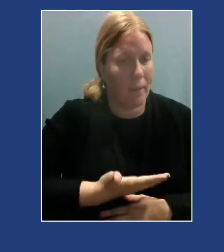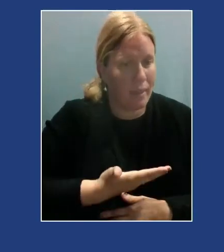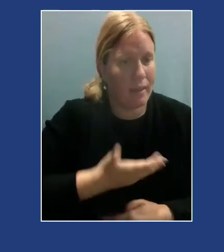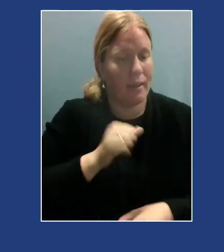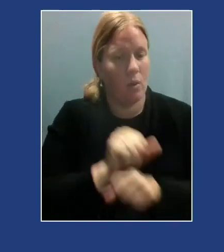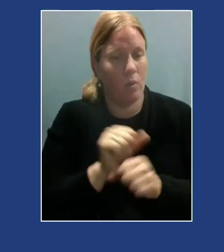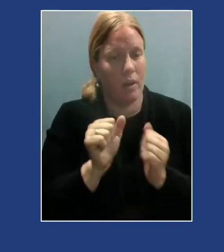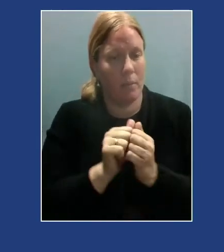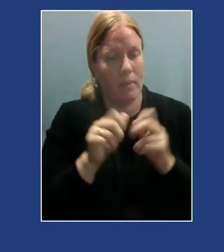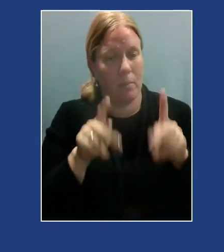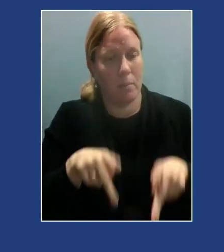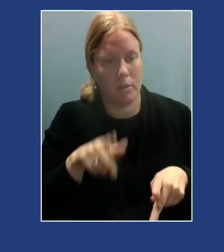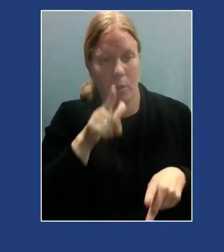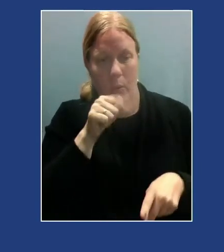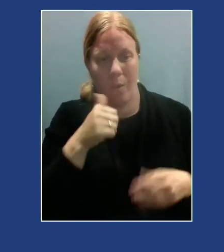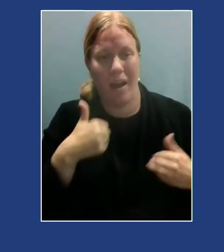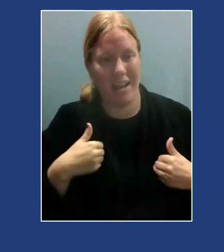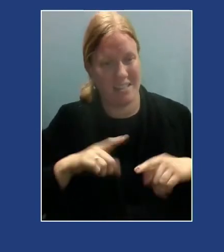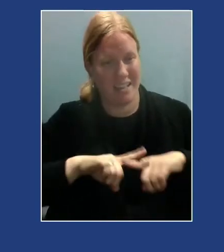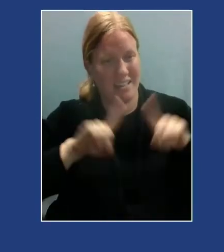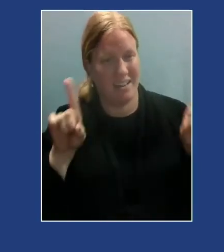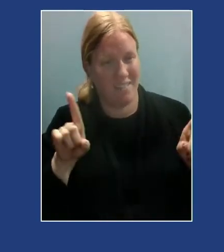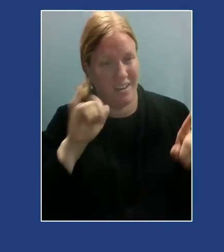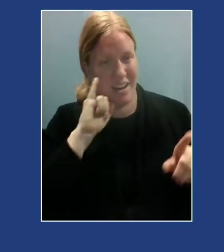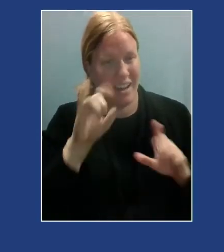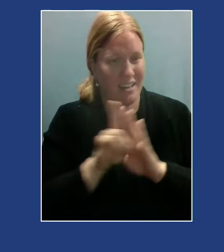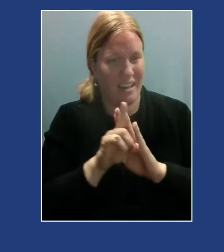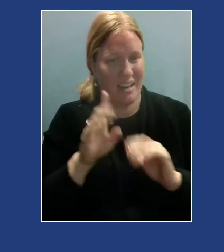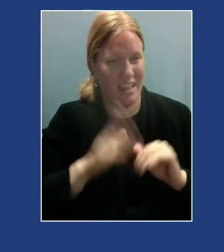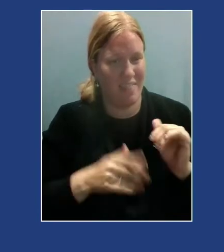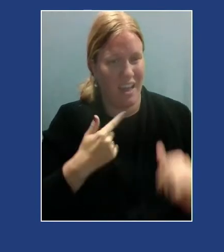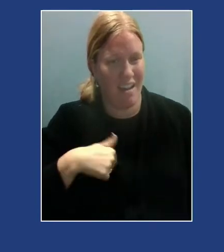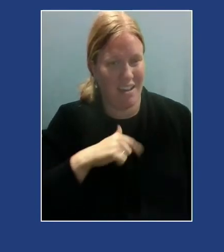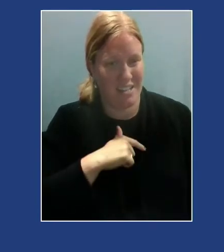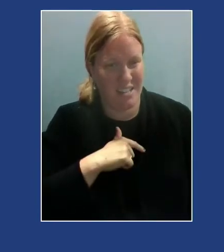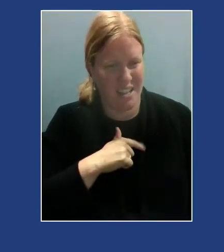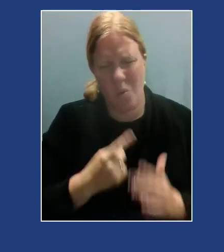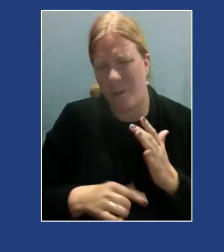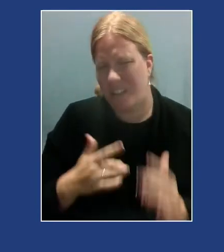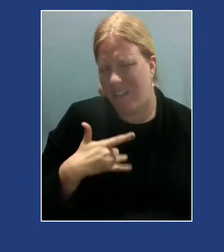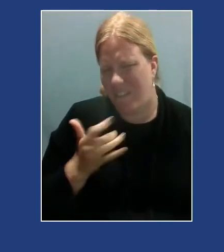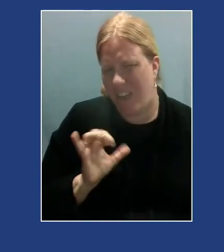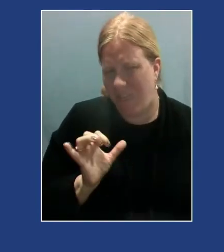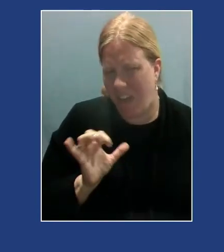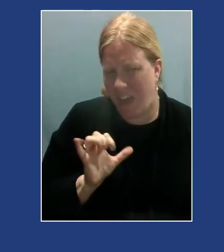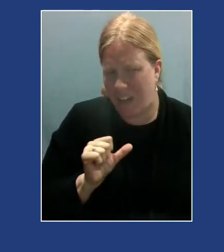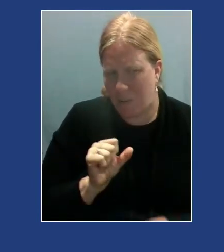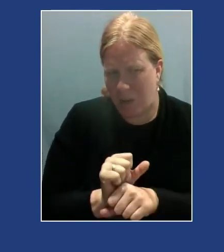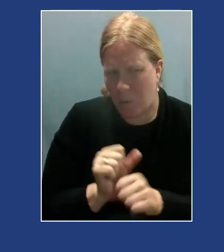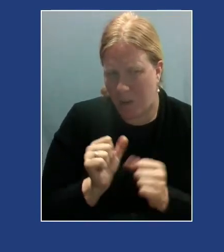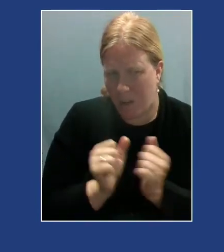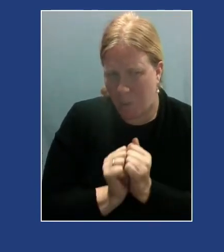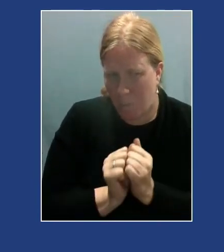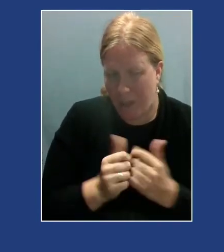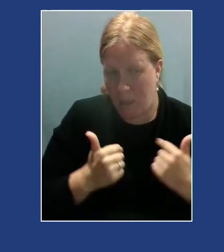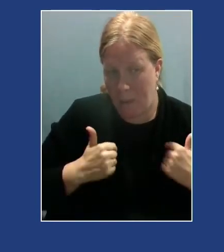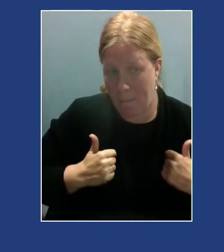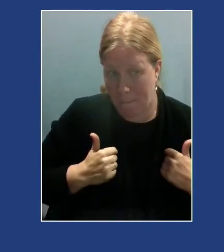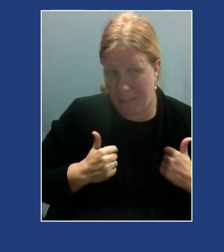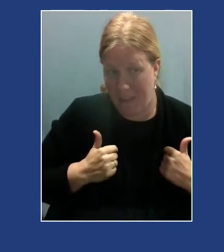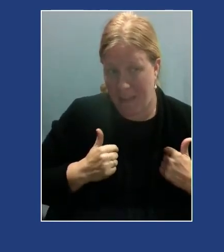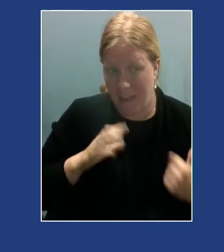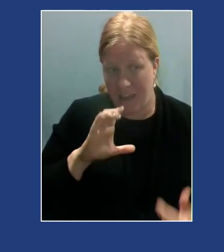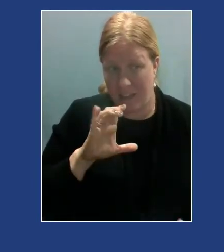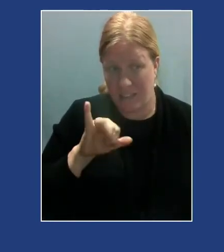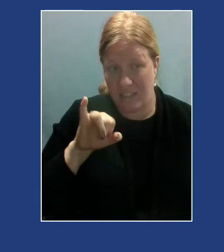identity than us. Do you have any questions for me, right? What does it feel like to be working with me as a cisgender therapist